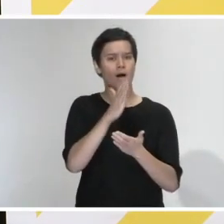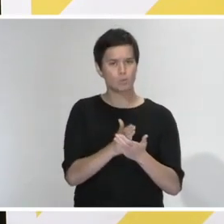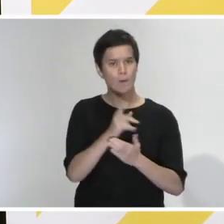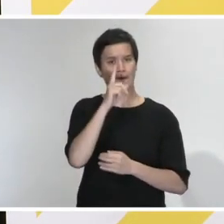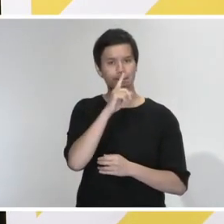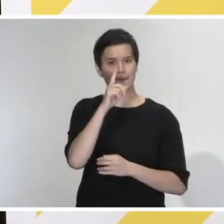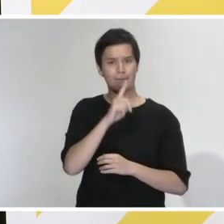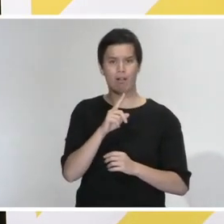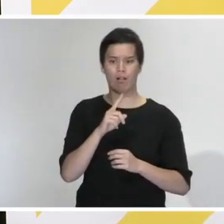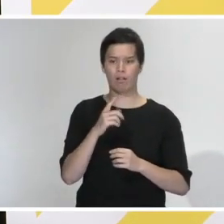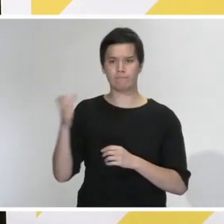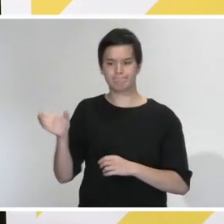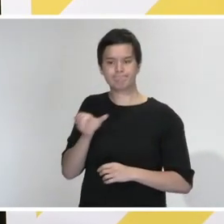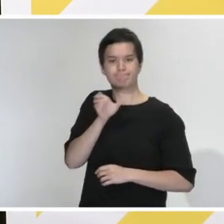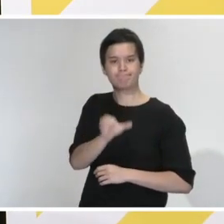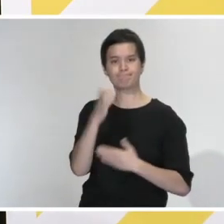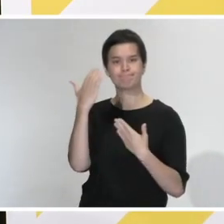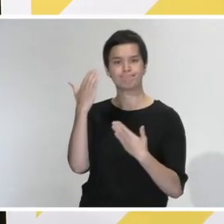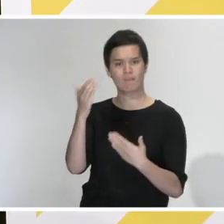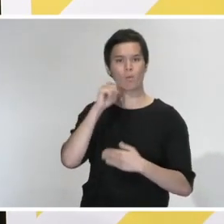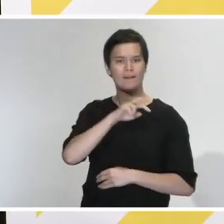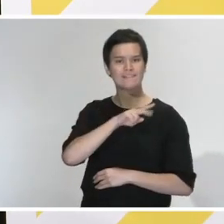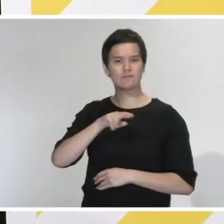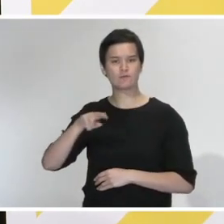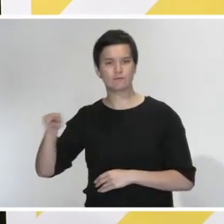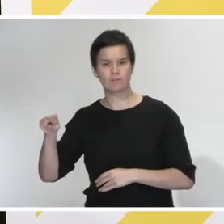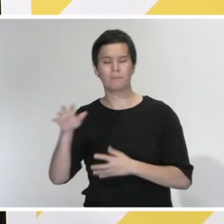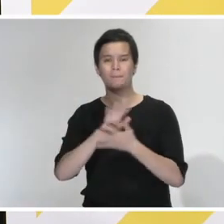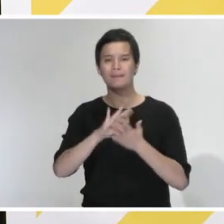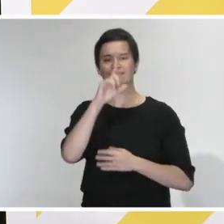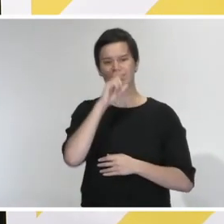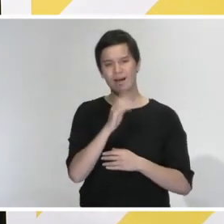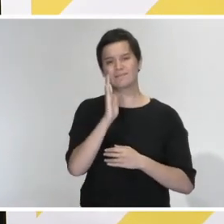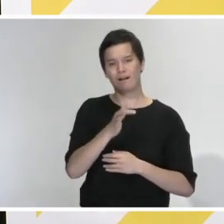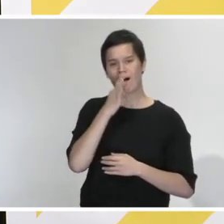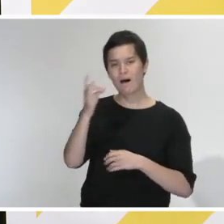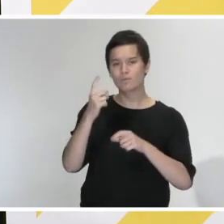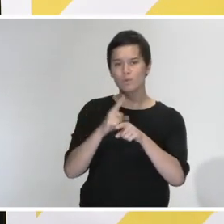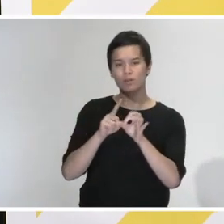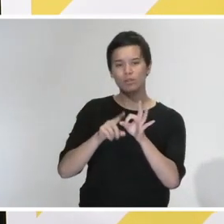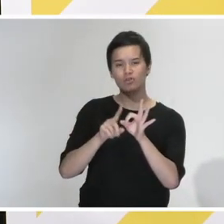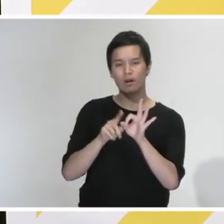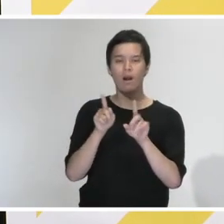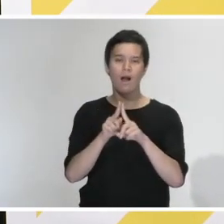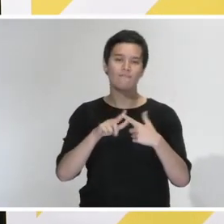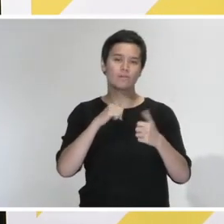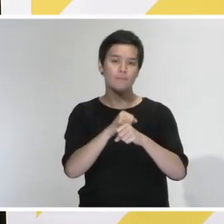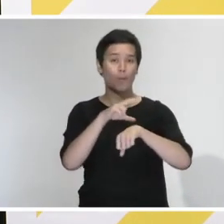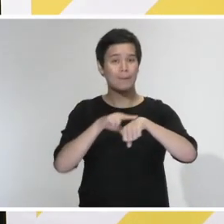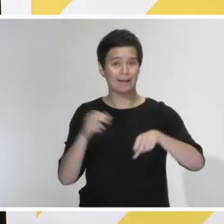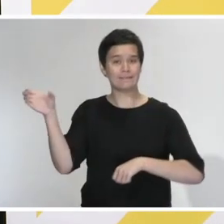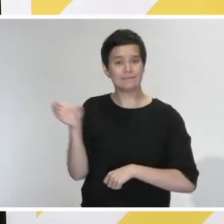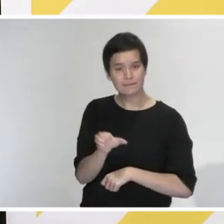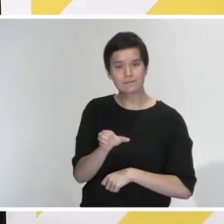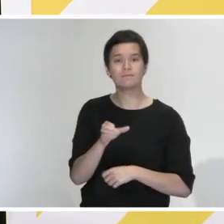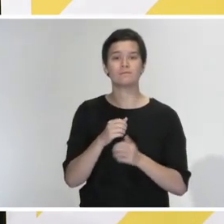for instance the Commissioner of Police and so on just to pick up any questions across those areas. In recognition though of a combined press conference